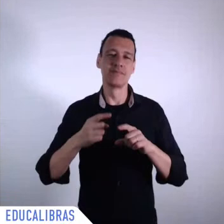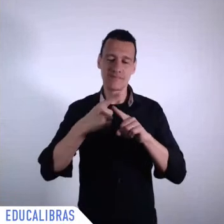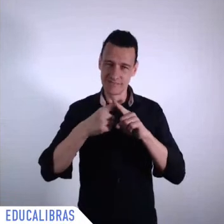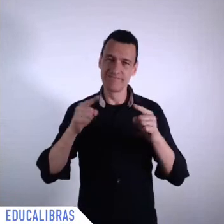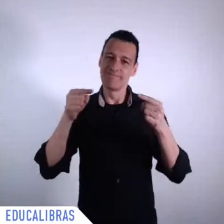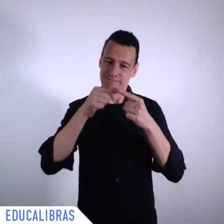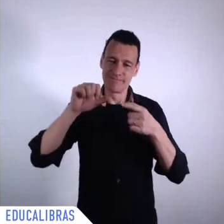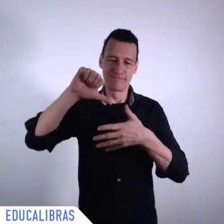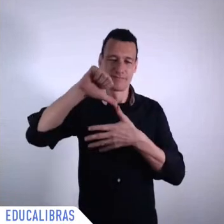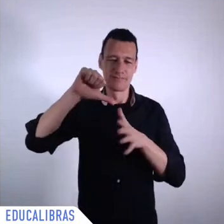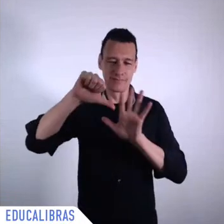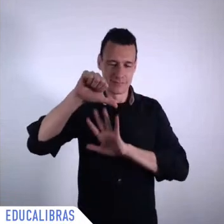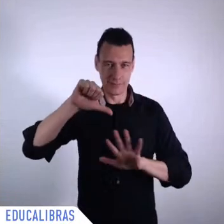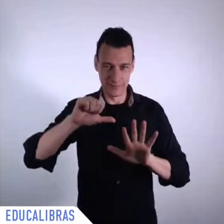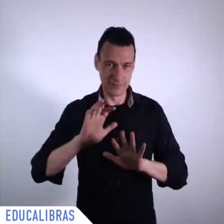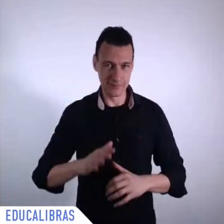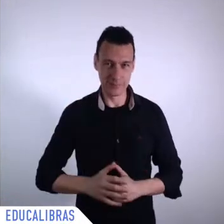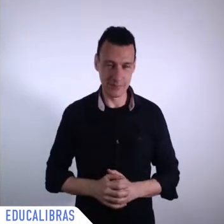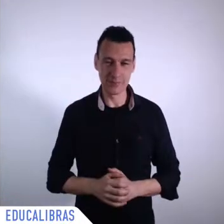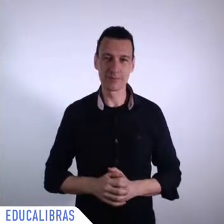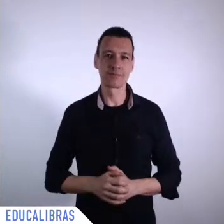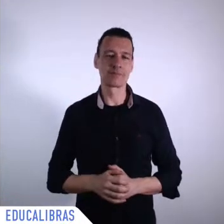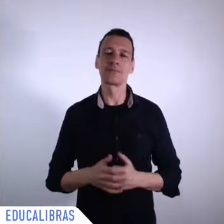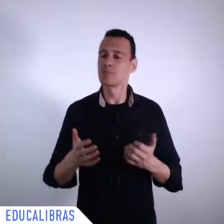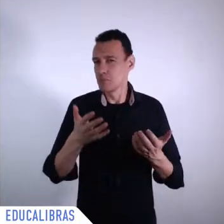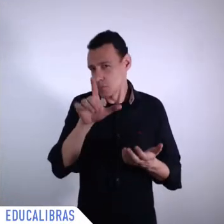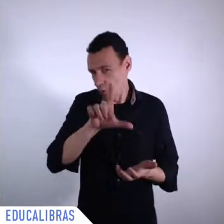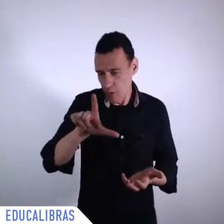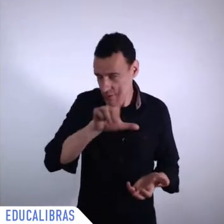when we look at the title of the conference